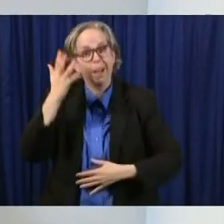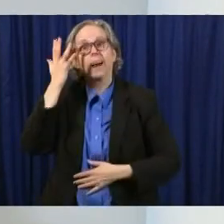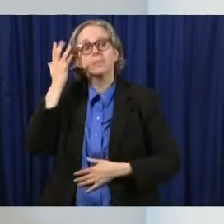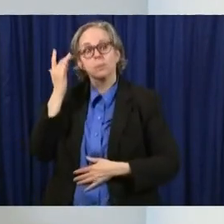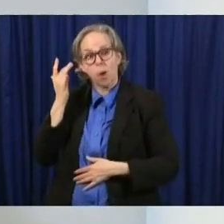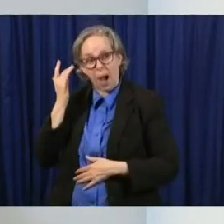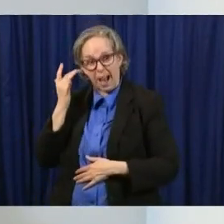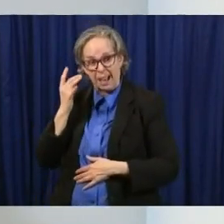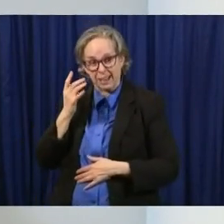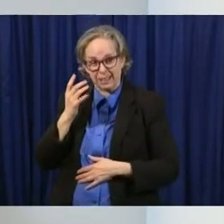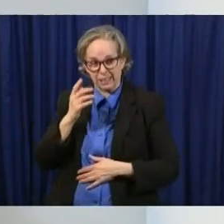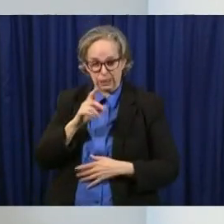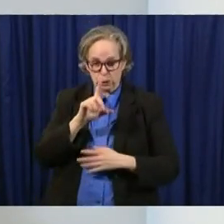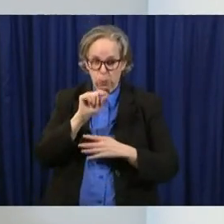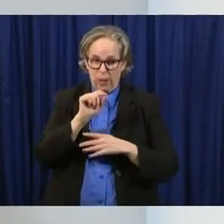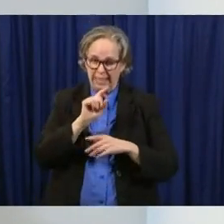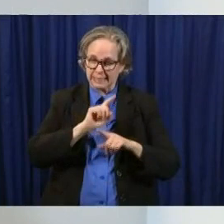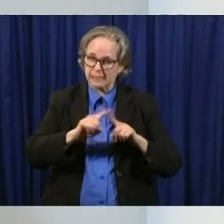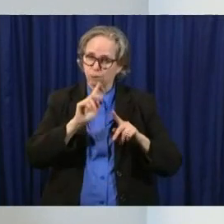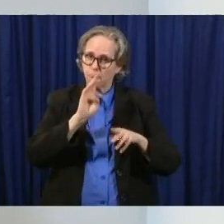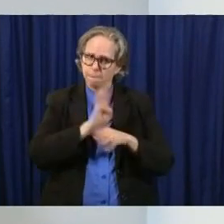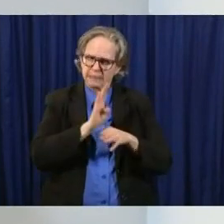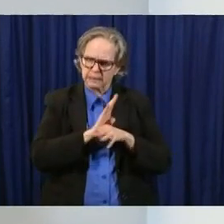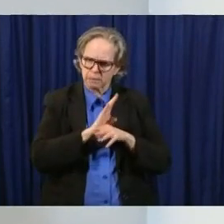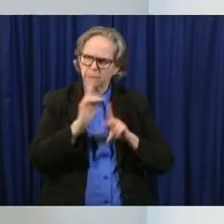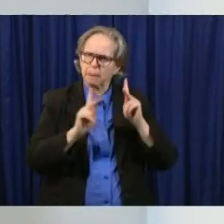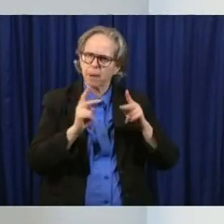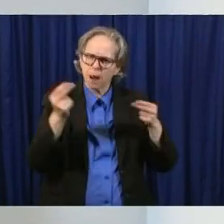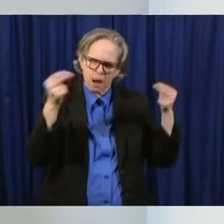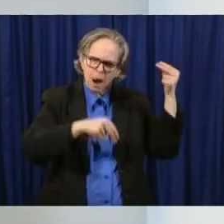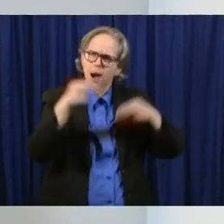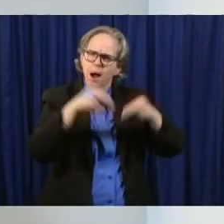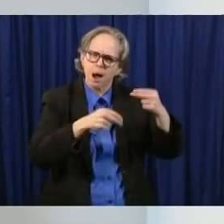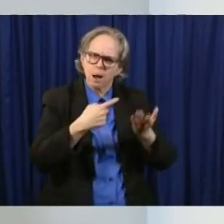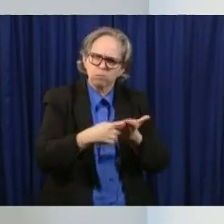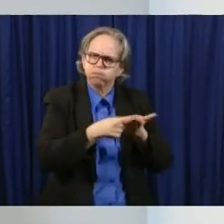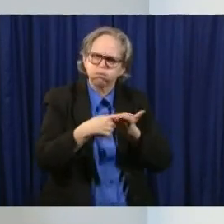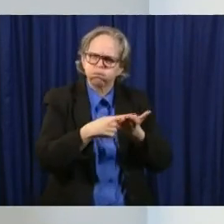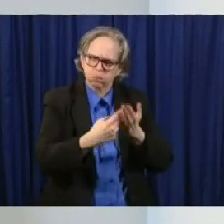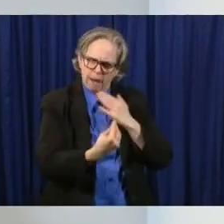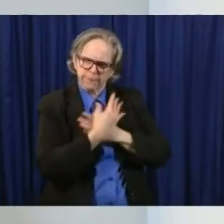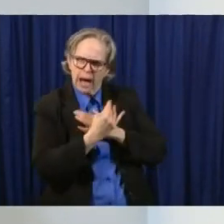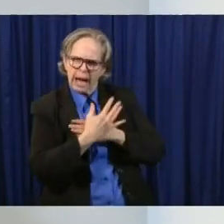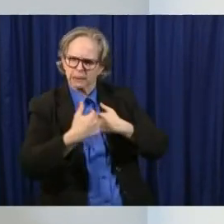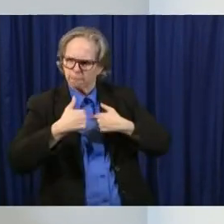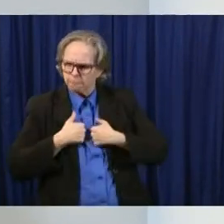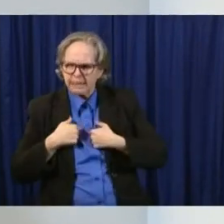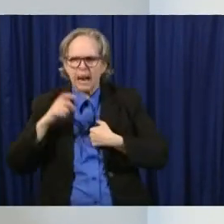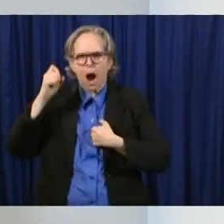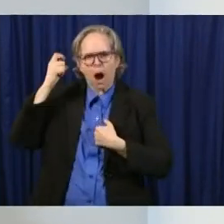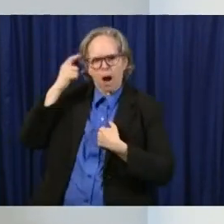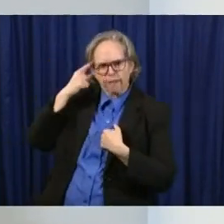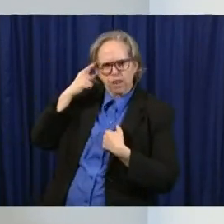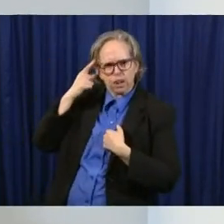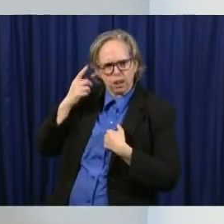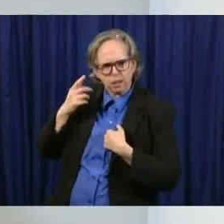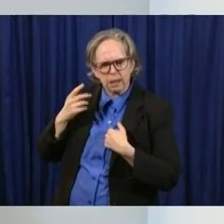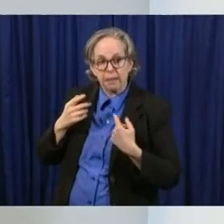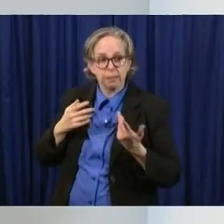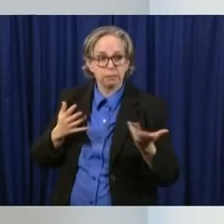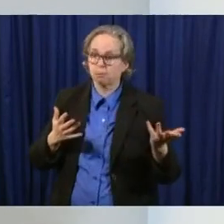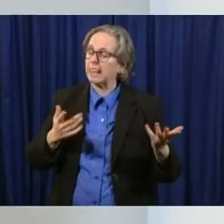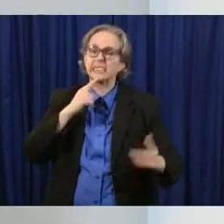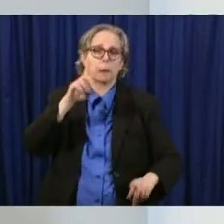our uh group uh that are the advised the governor and and me and dr acton on this that's why they said face coverings because